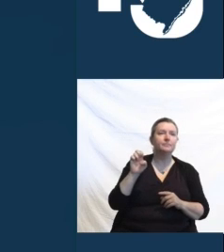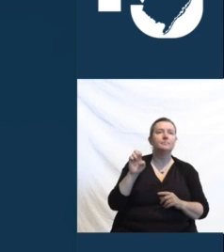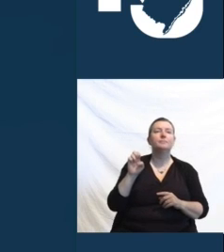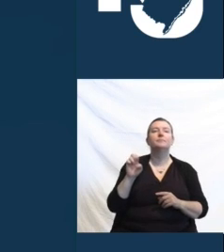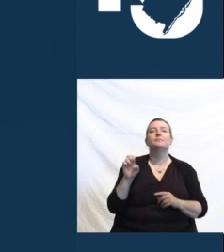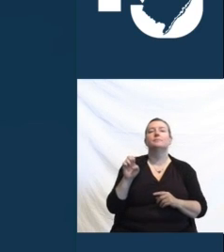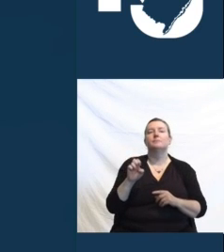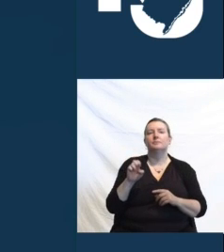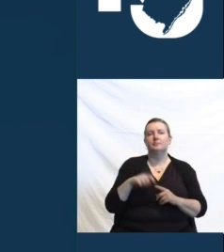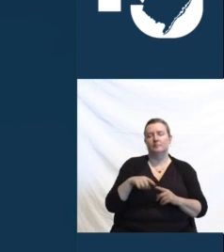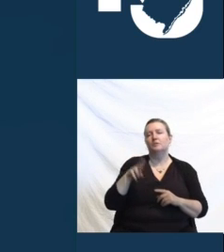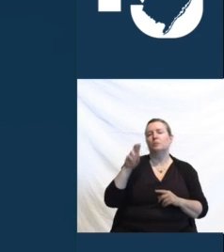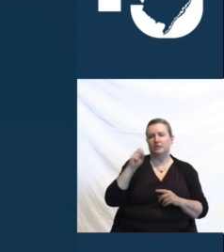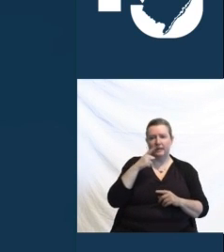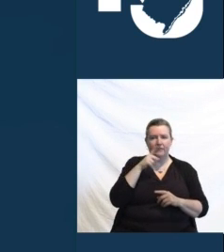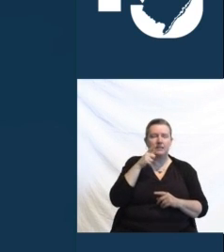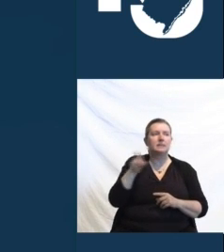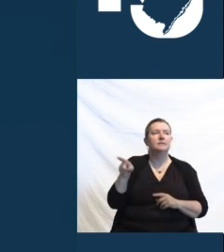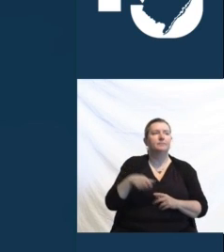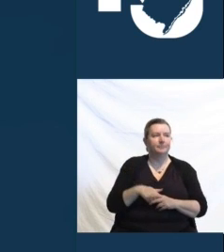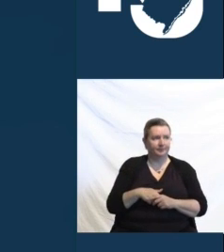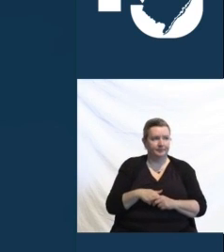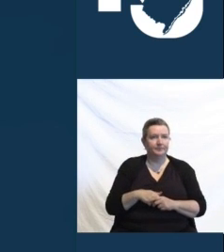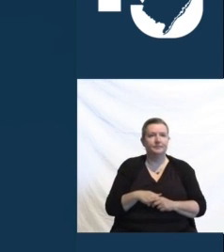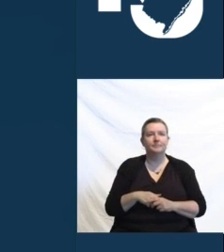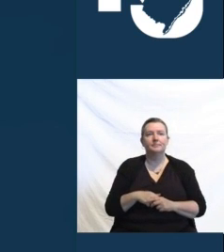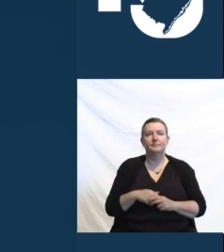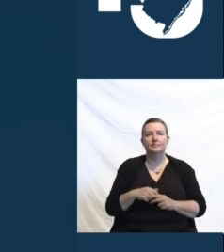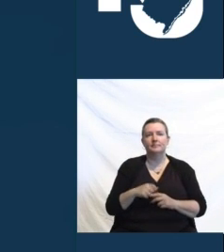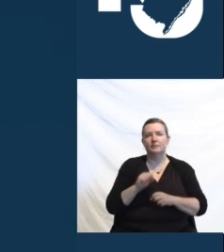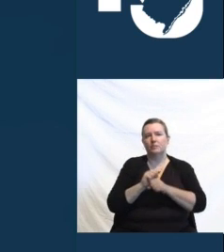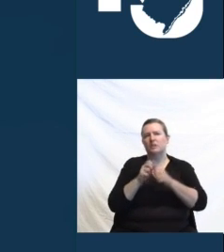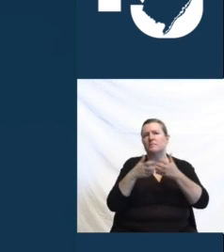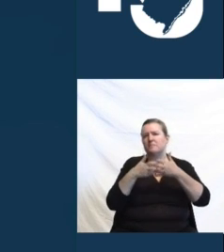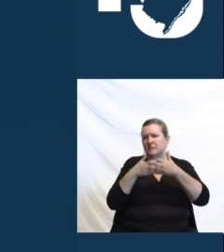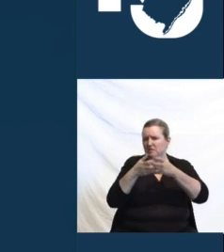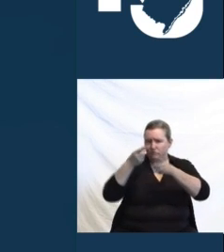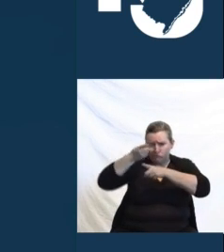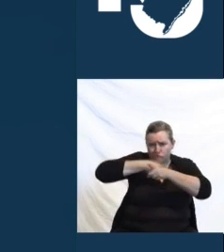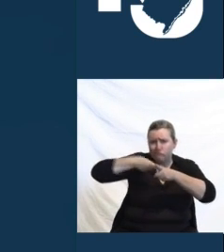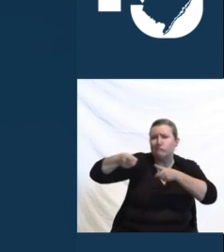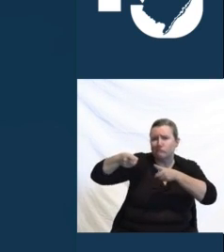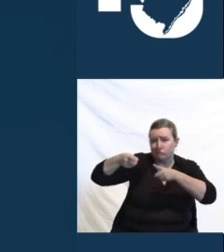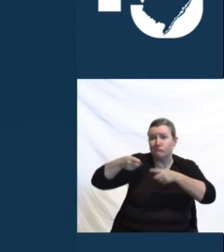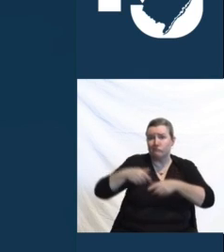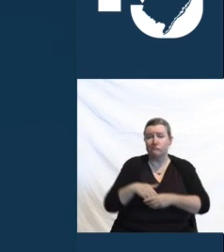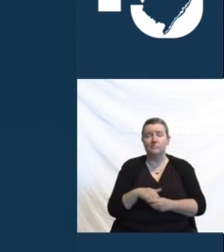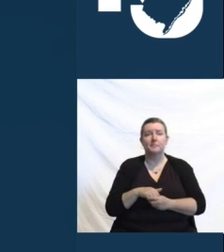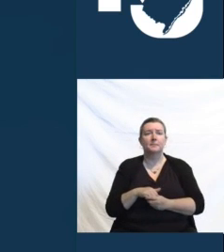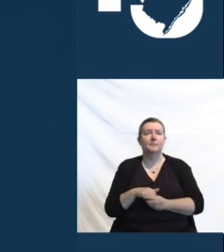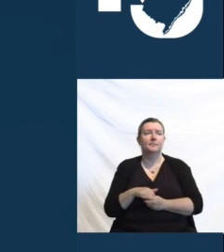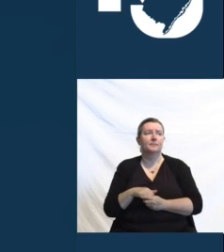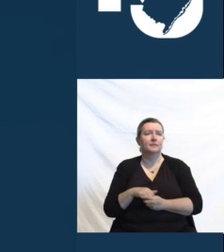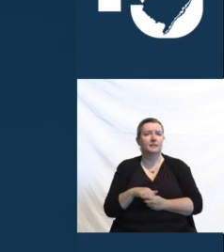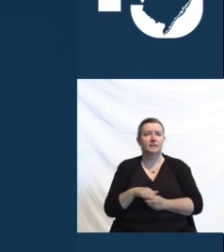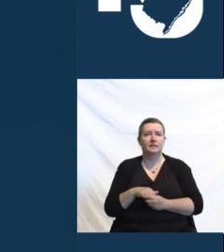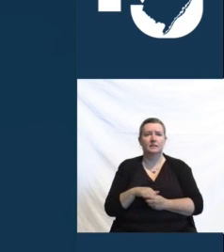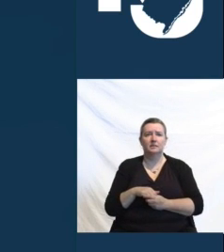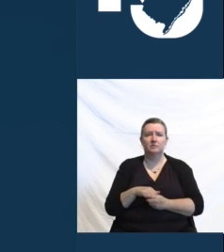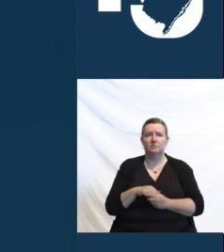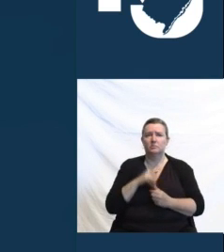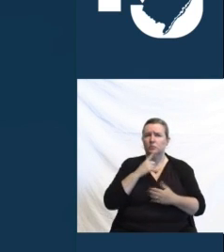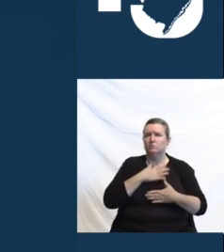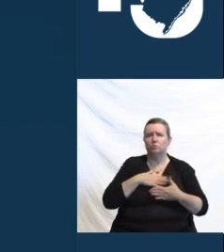embarked on a career as a machinist back in Patterson after his days in uniform came to a close. An avid fly fisherman,